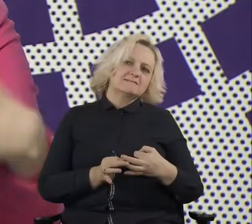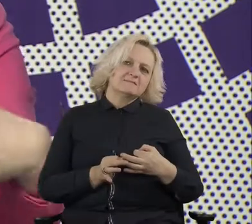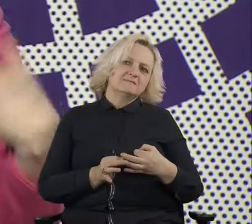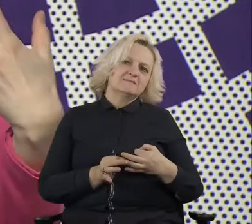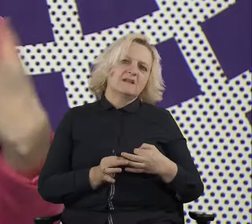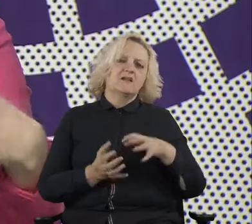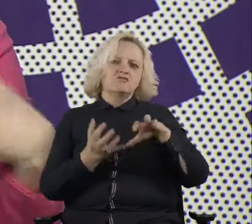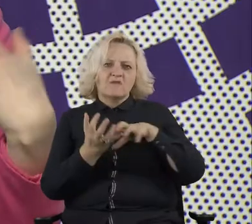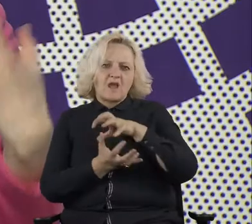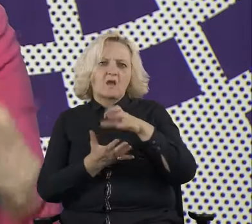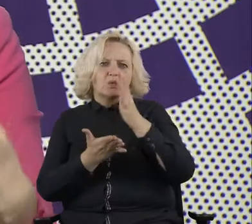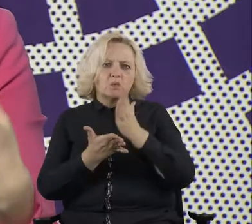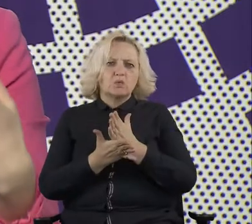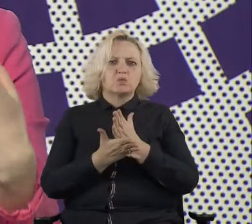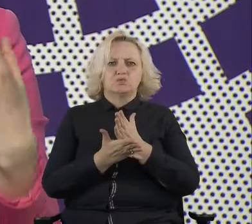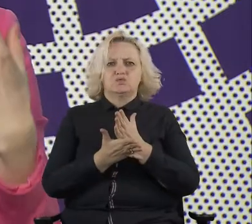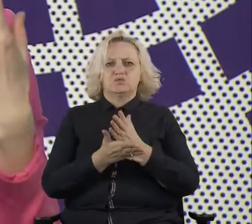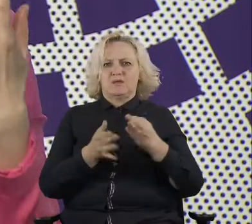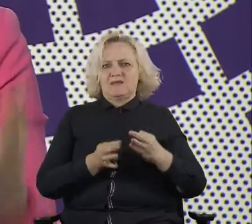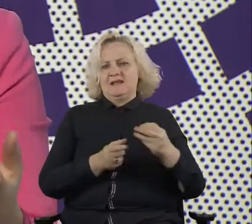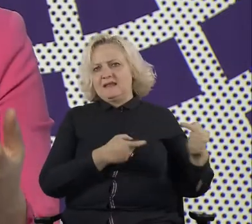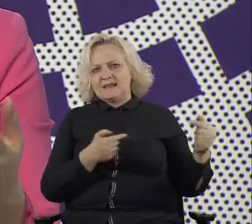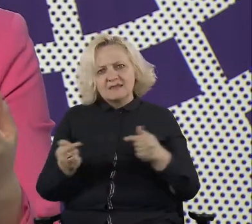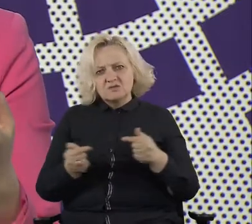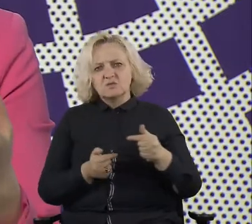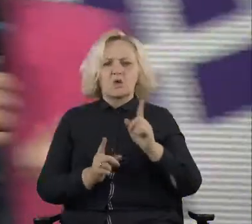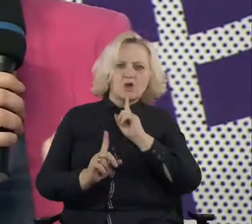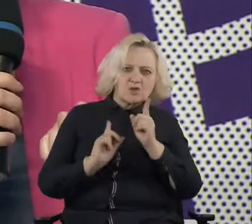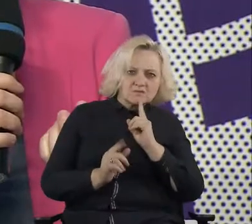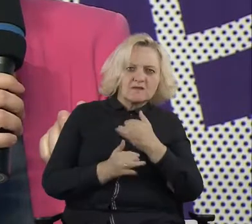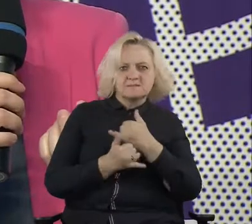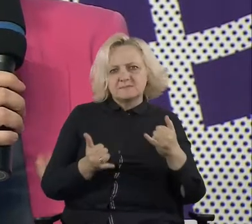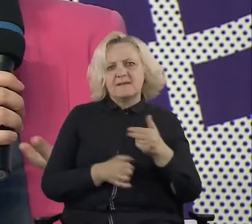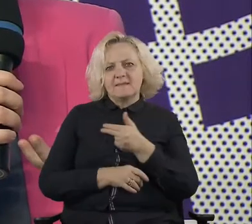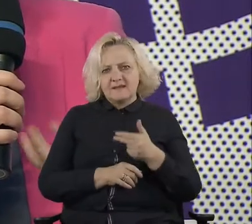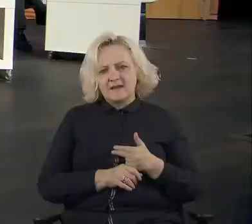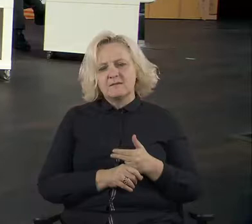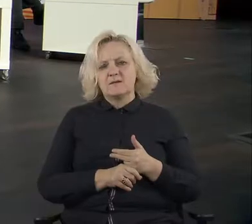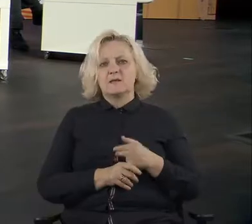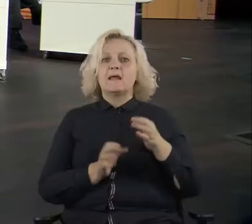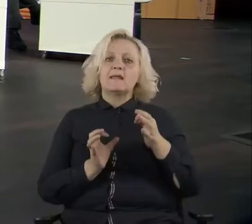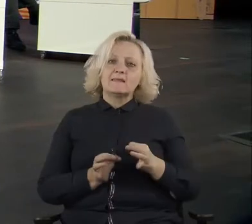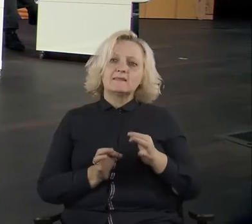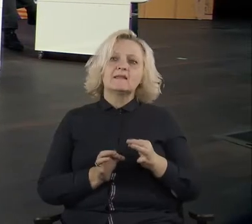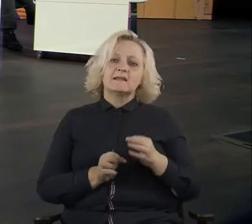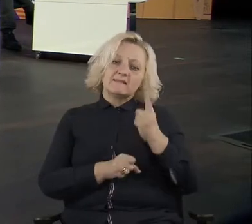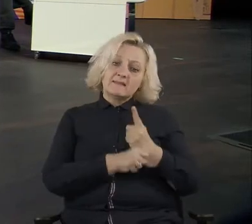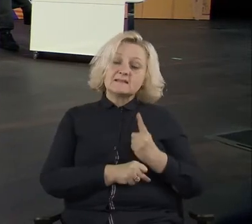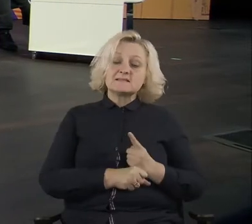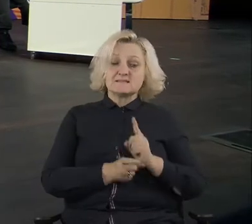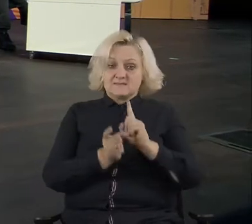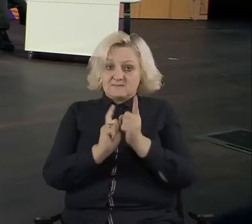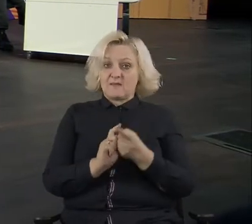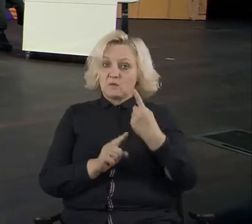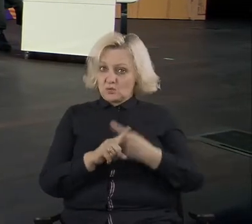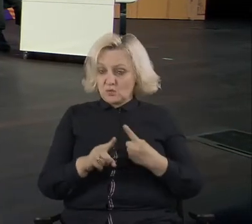we change that kind of mechanism and then back it up with technology, then I think there's hope. And I didn't promote